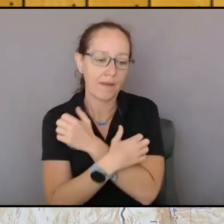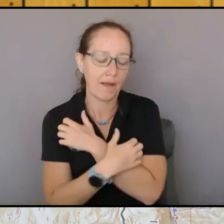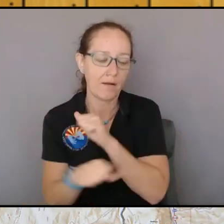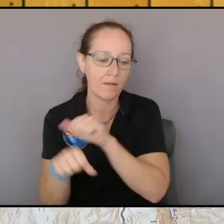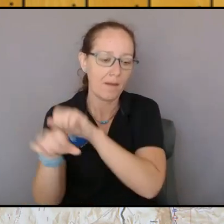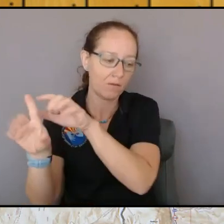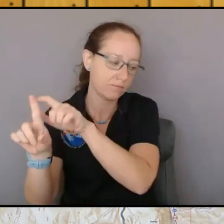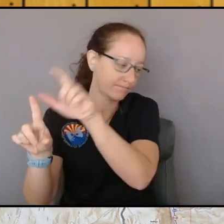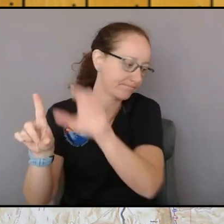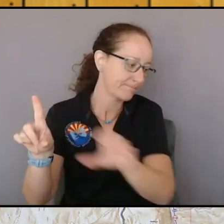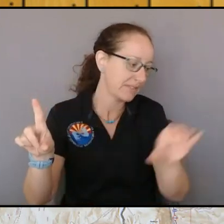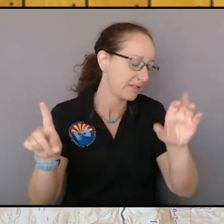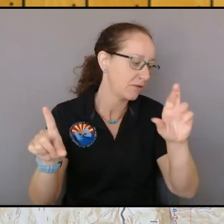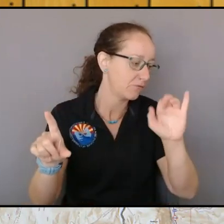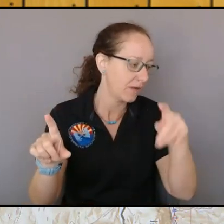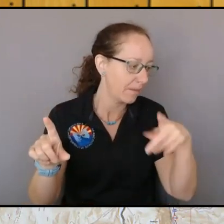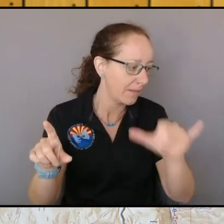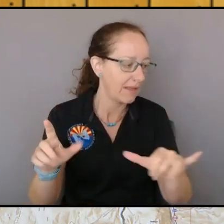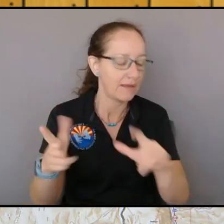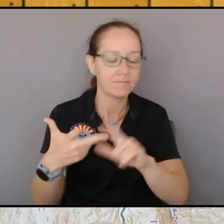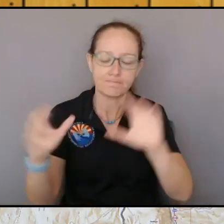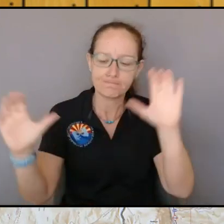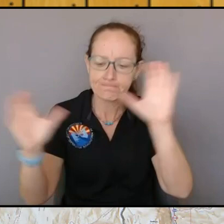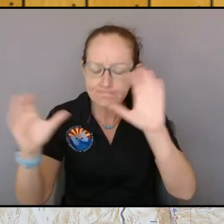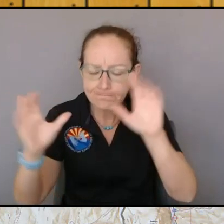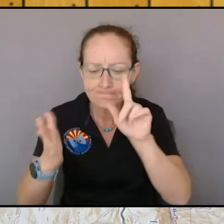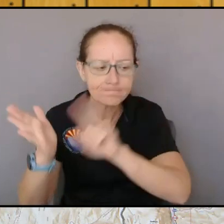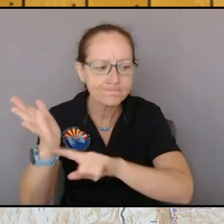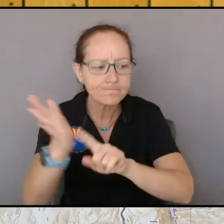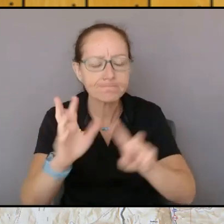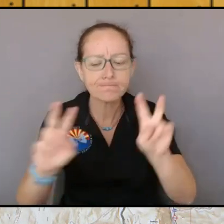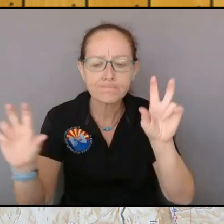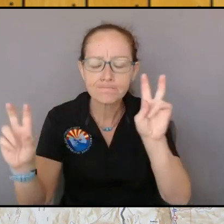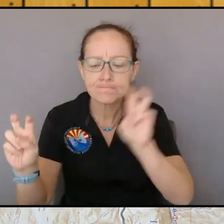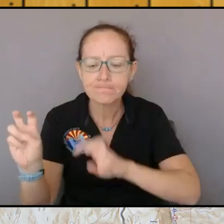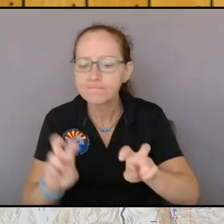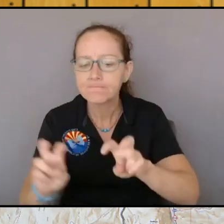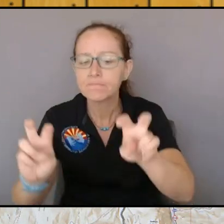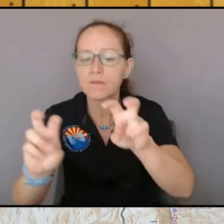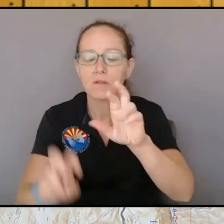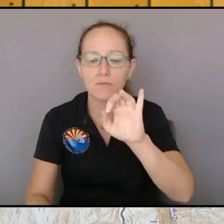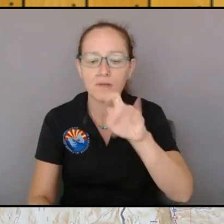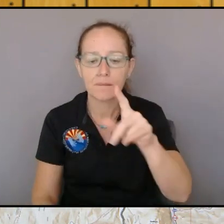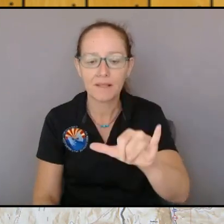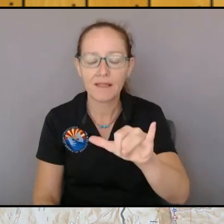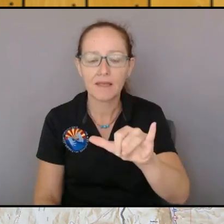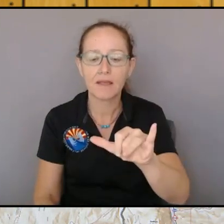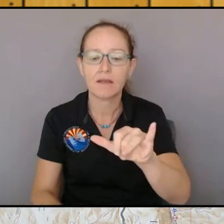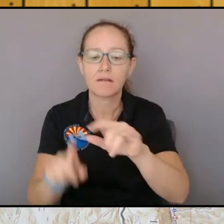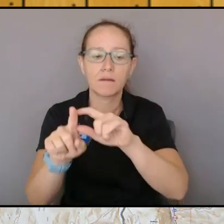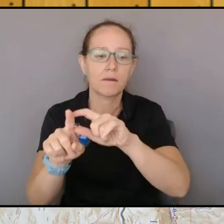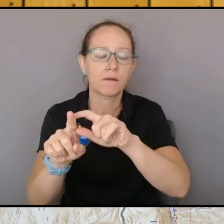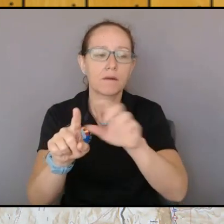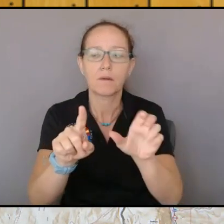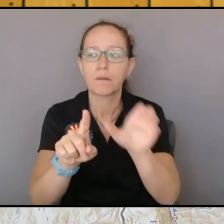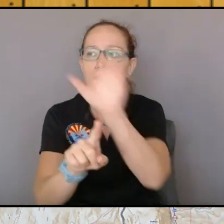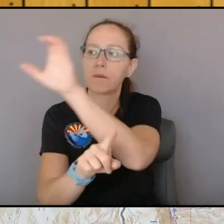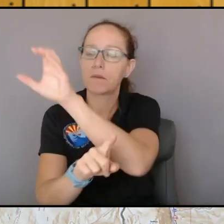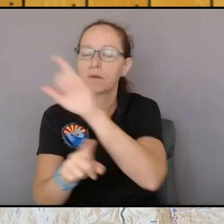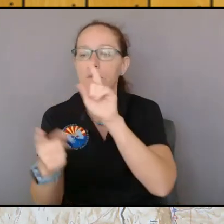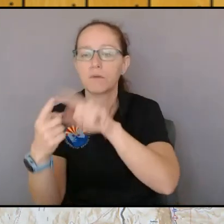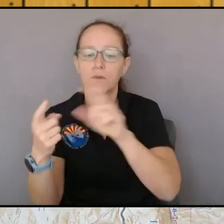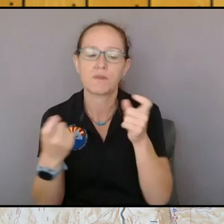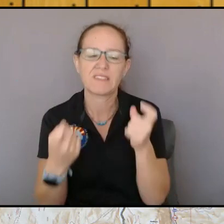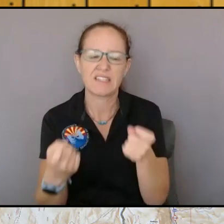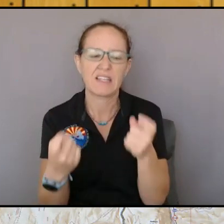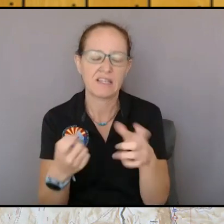lines going from ripley point down to the northeast or to the northwest sorry towards towards the sipio ski resort and improvement on